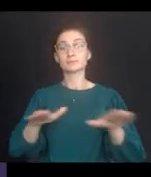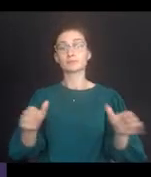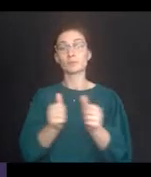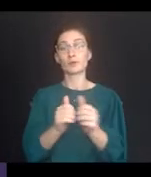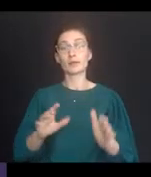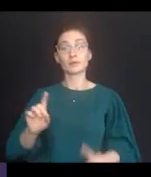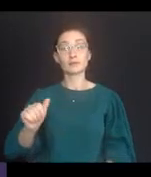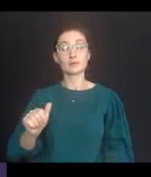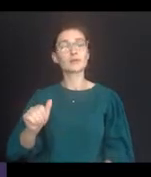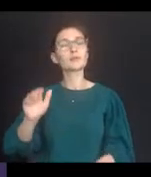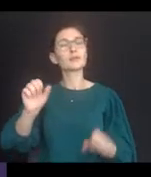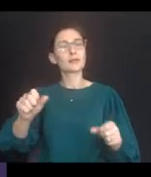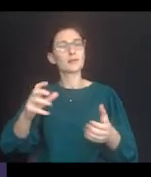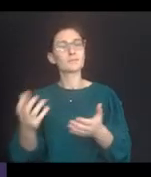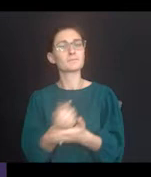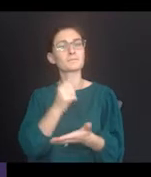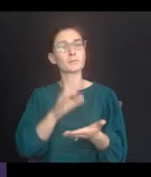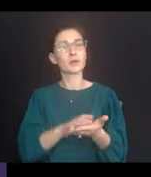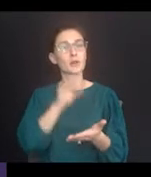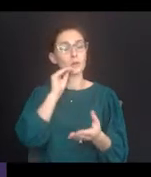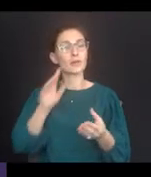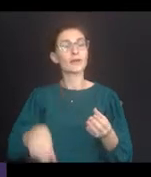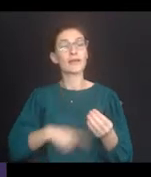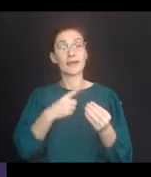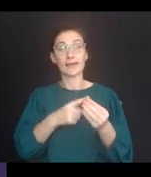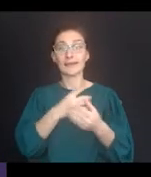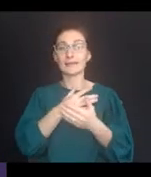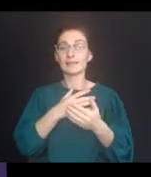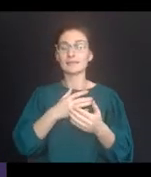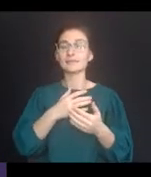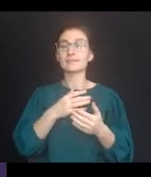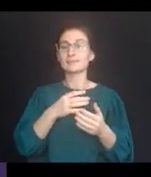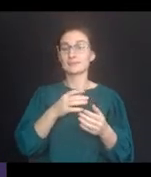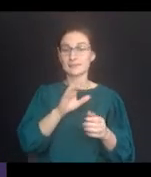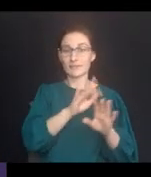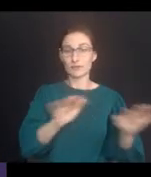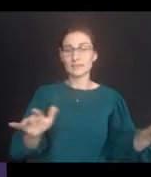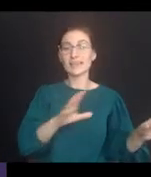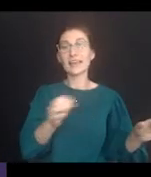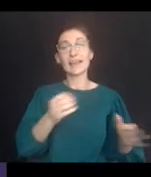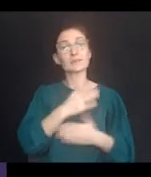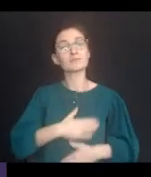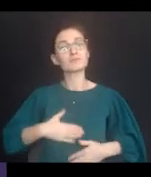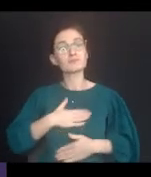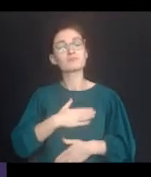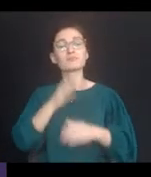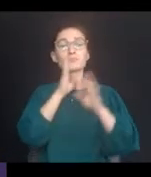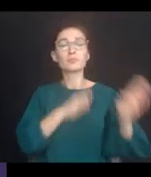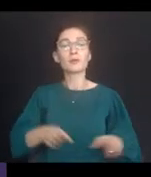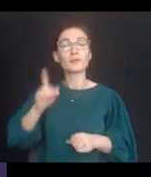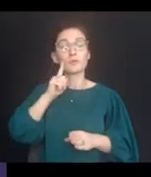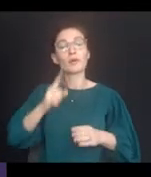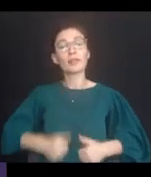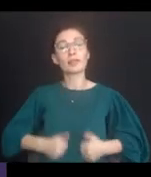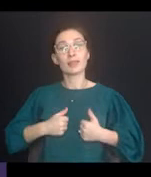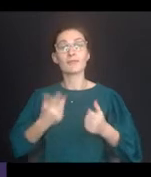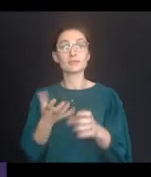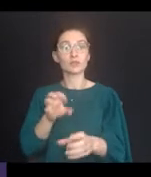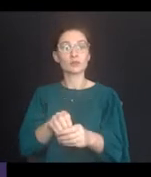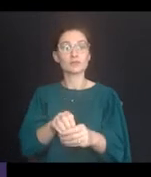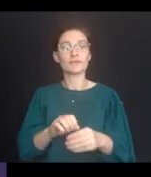Children without disabilities will have the opportunity to learn and appreciate diversity and prepare for life in an inclusive society.